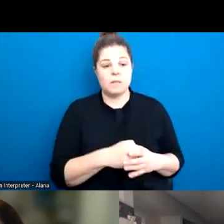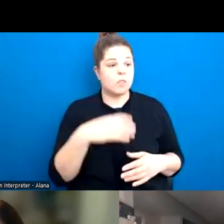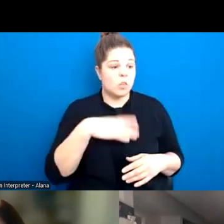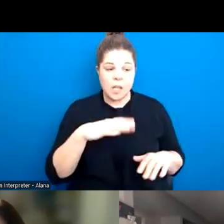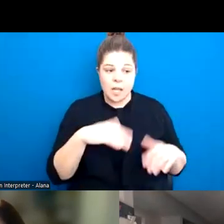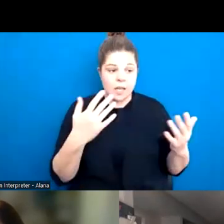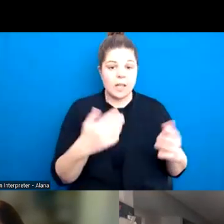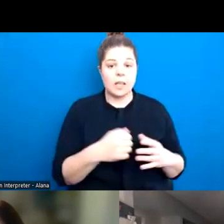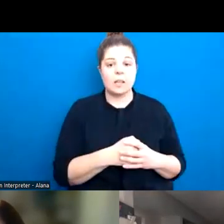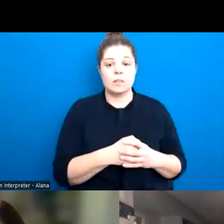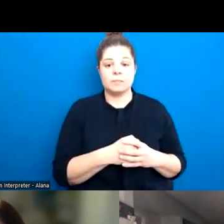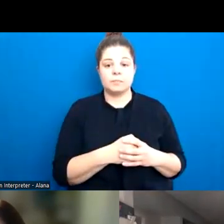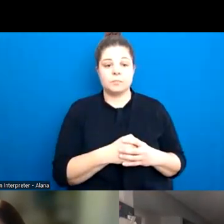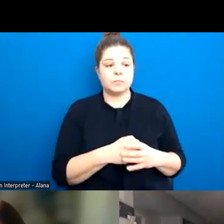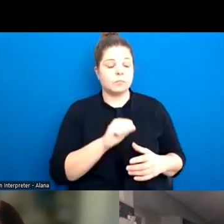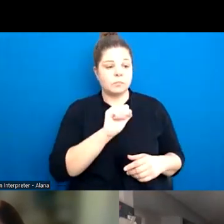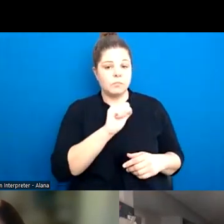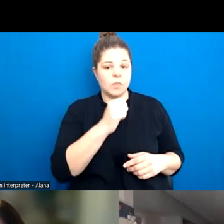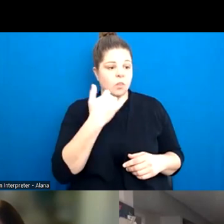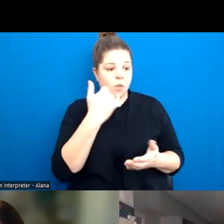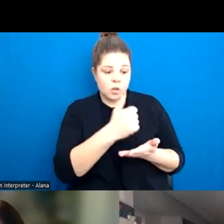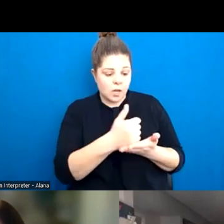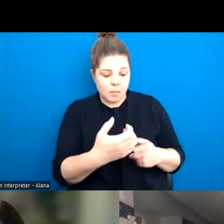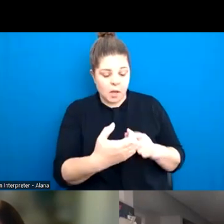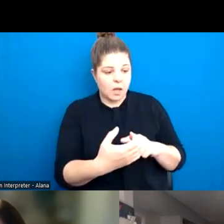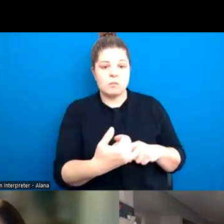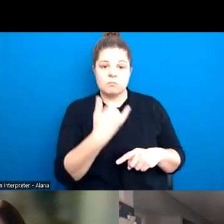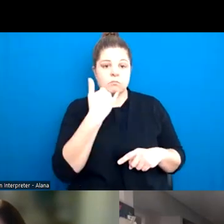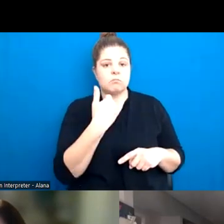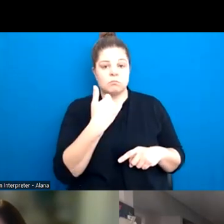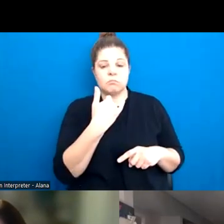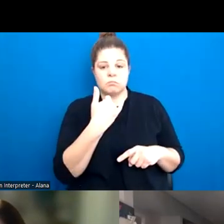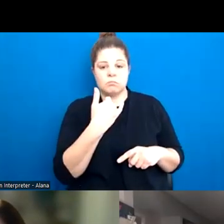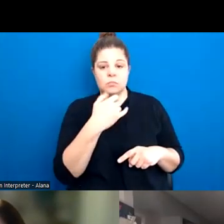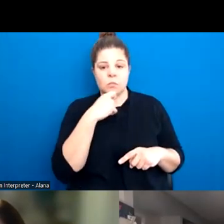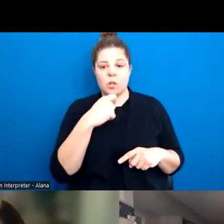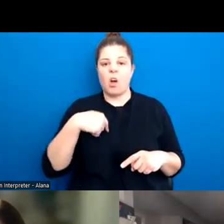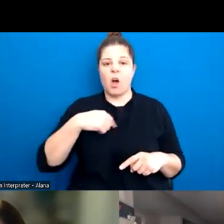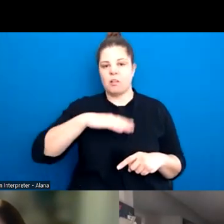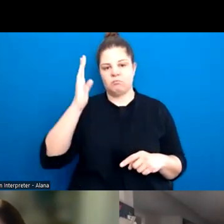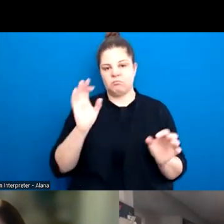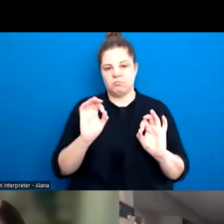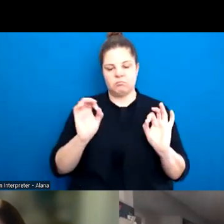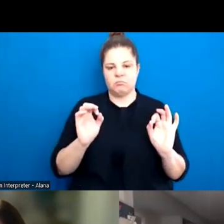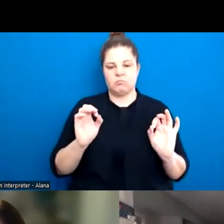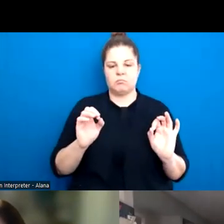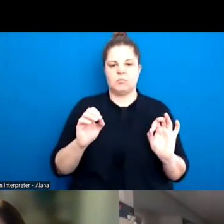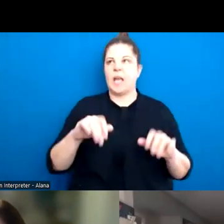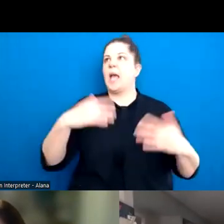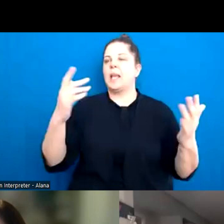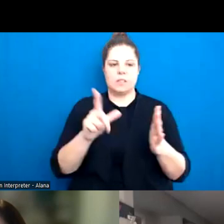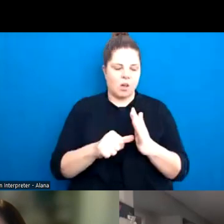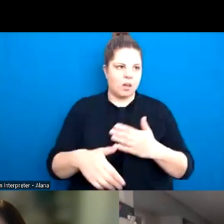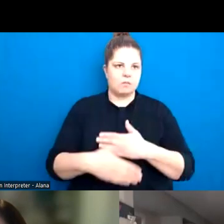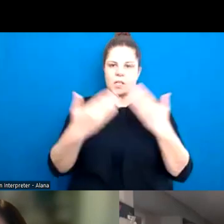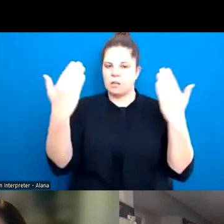your phone's off lock. So, oh, so your number's off lock. Anytime you call me that you'll get through and I don't drink. So I'll be sober night and day. I can jump in the car, come and get